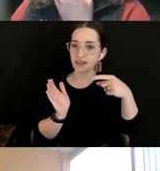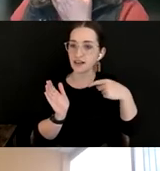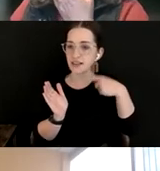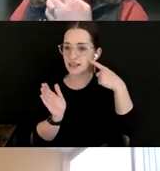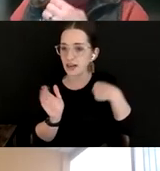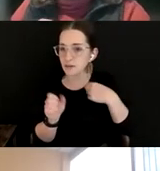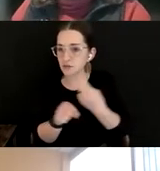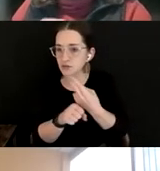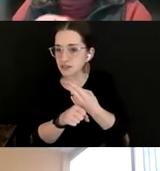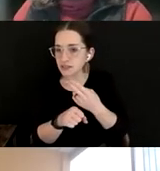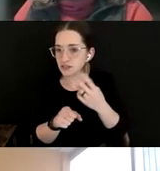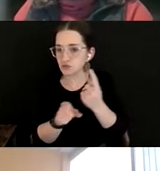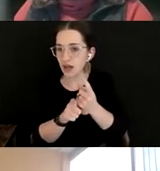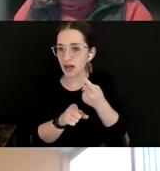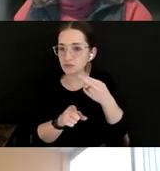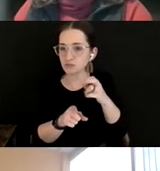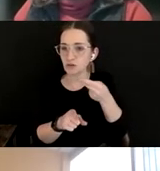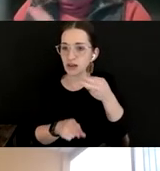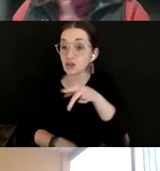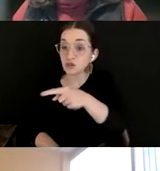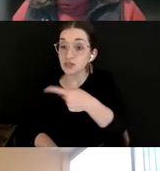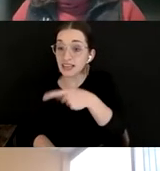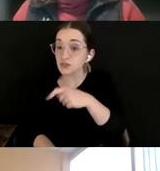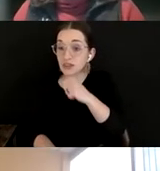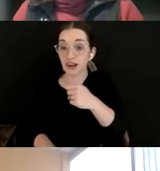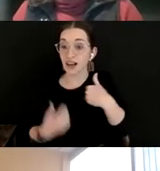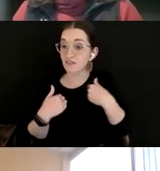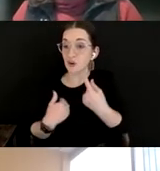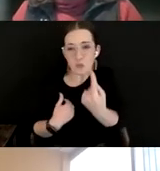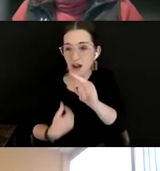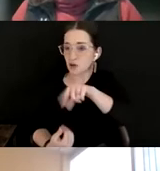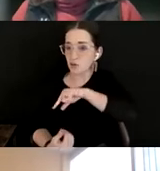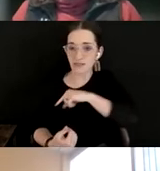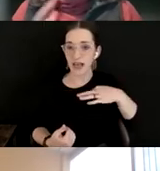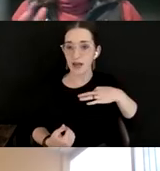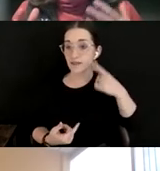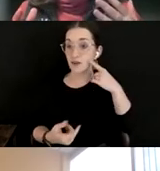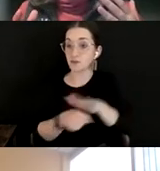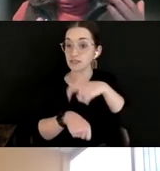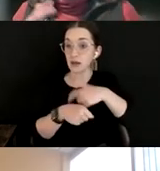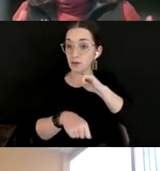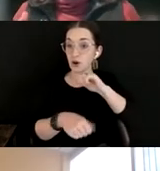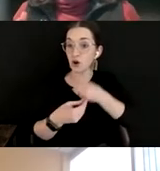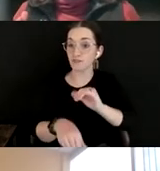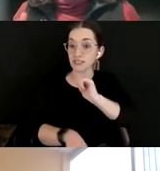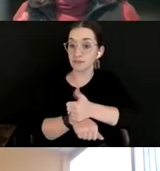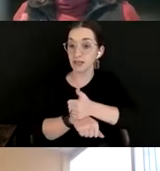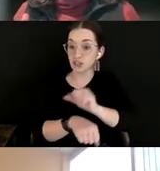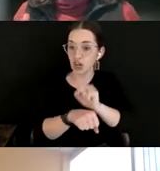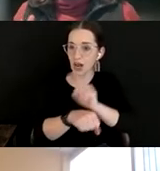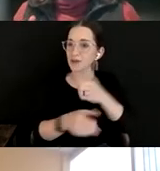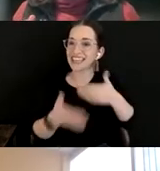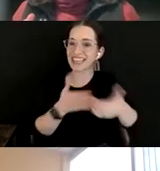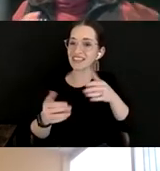you didn't have a single qualified applicant for a full-time office-based job, even after adjusting the qualification